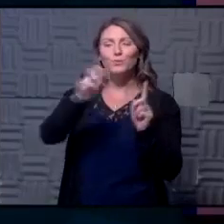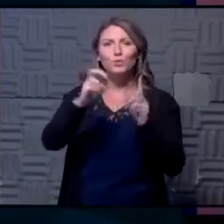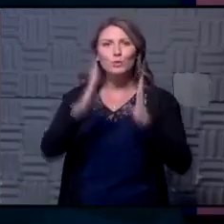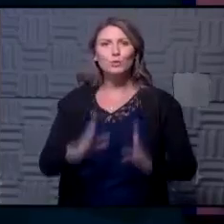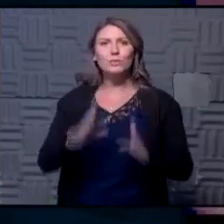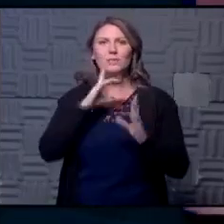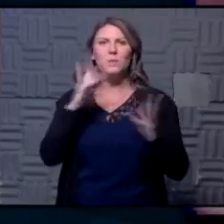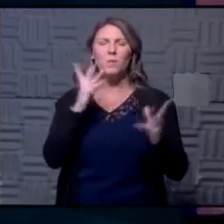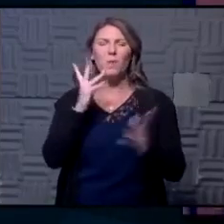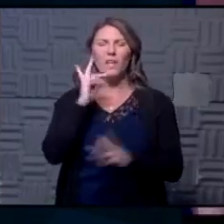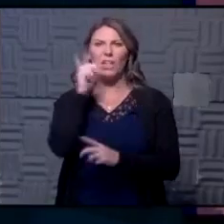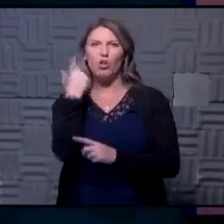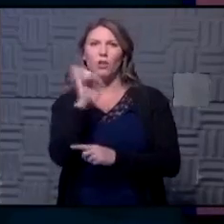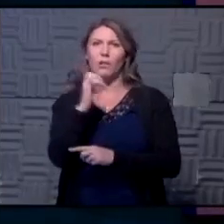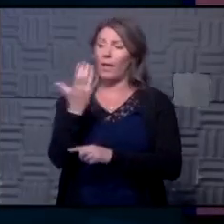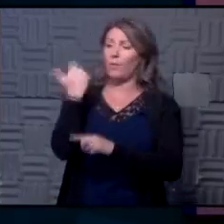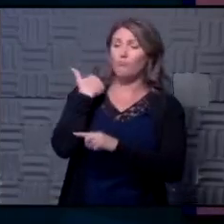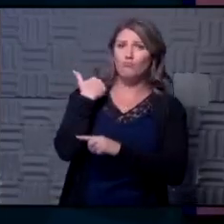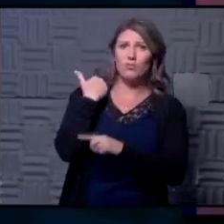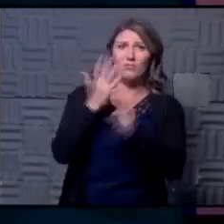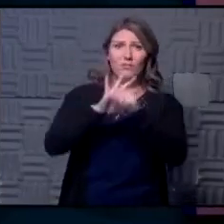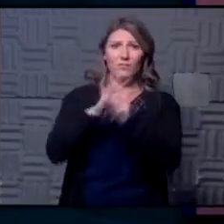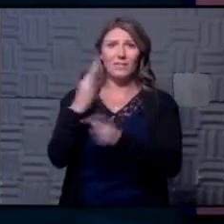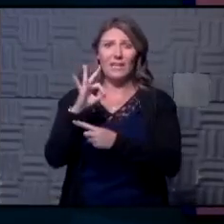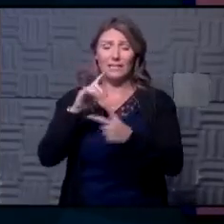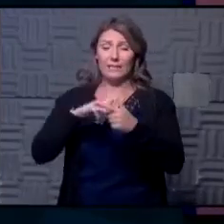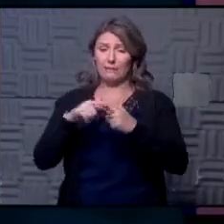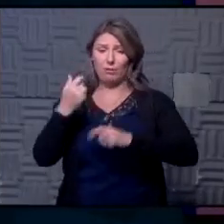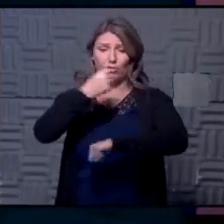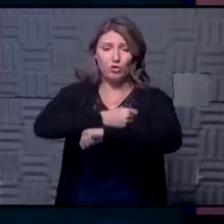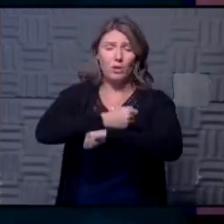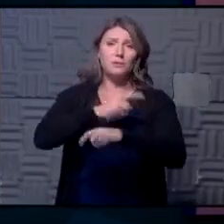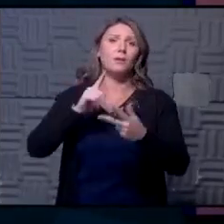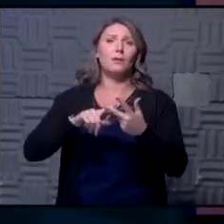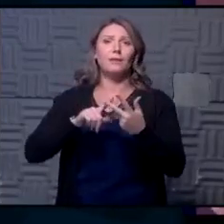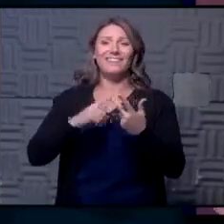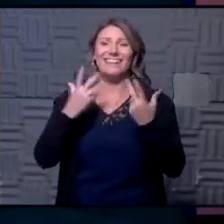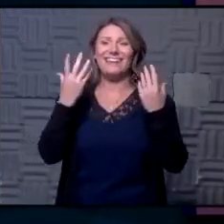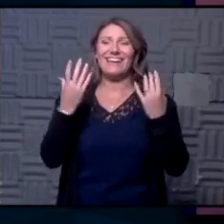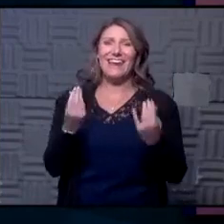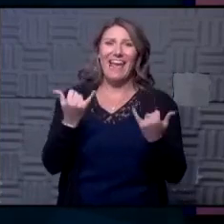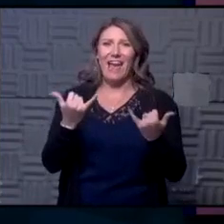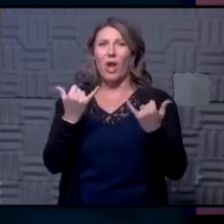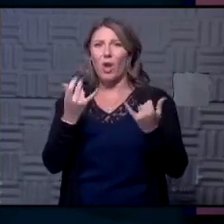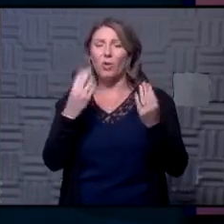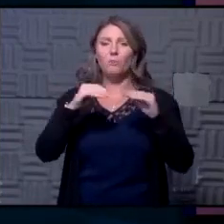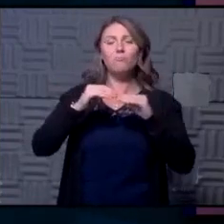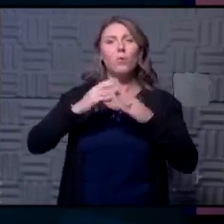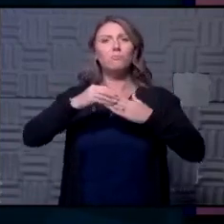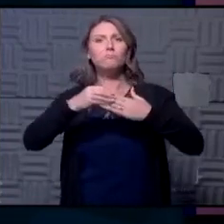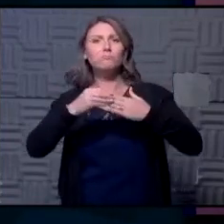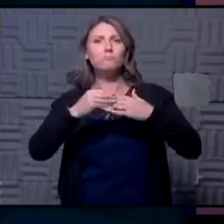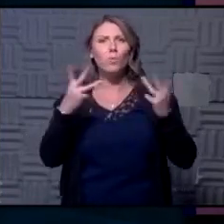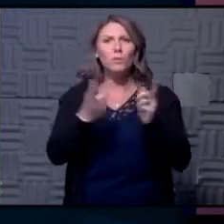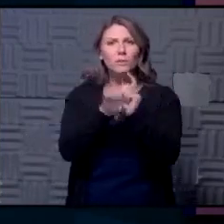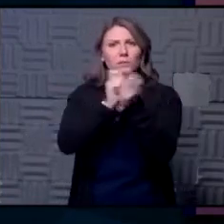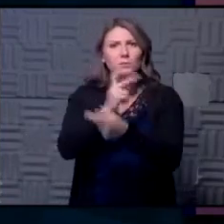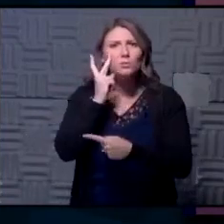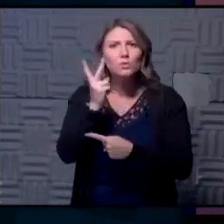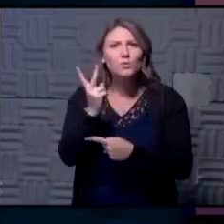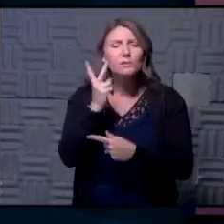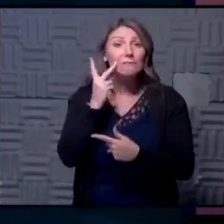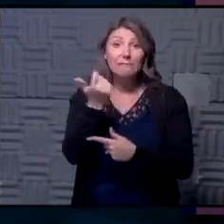what tourism was like pre-covid then we go into the shutdown and now as we've come out of this what kind of changes are you seeing